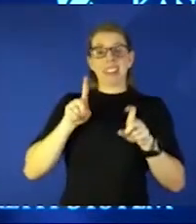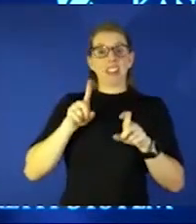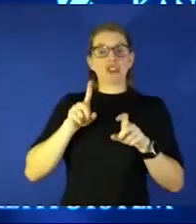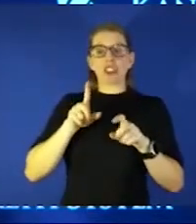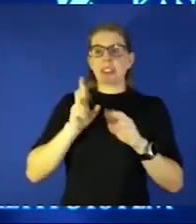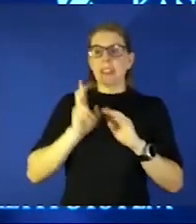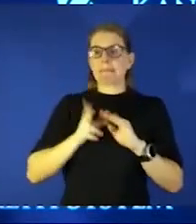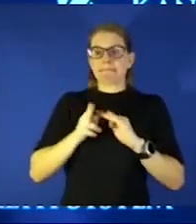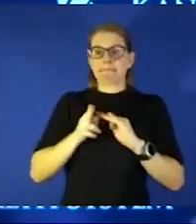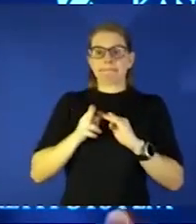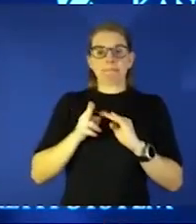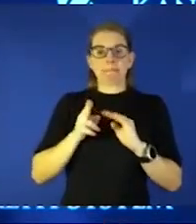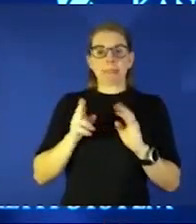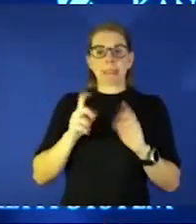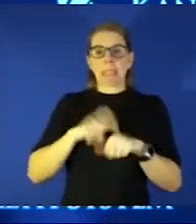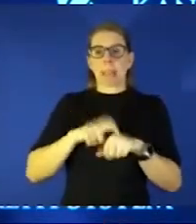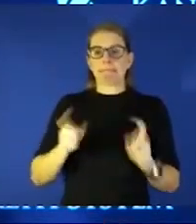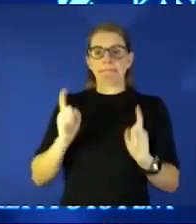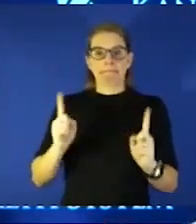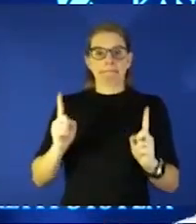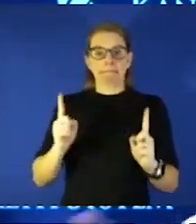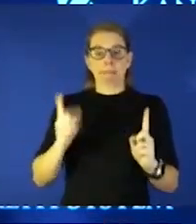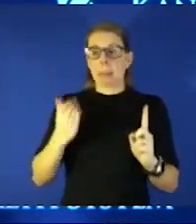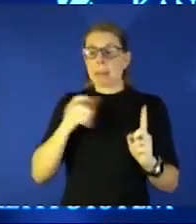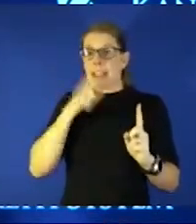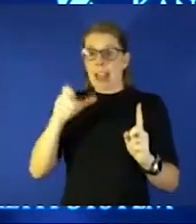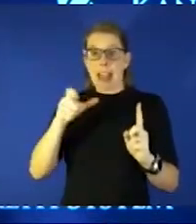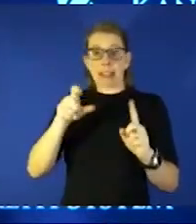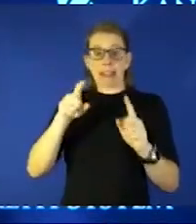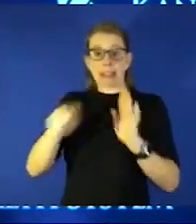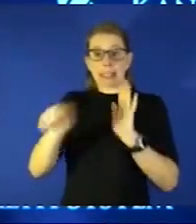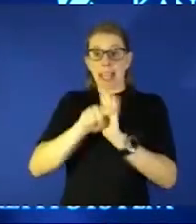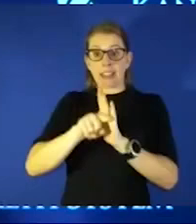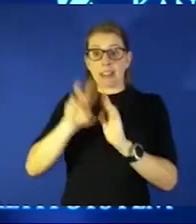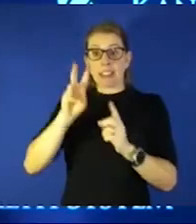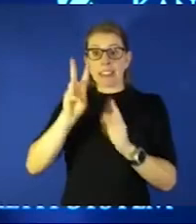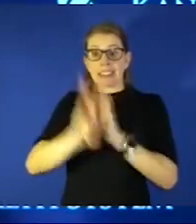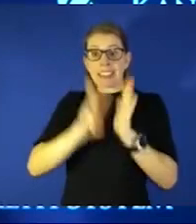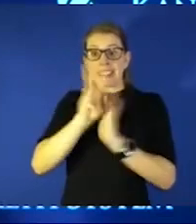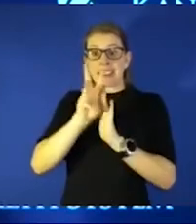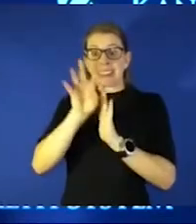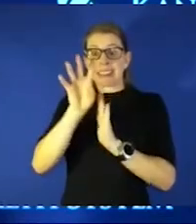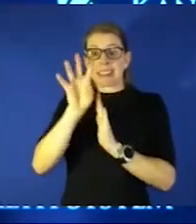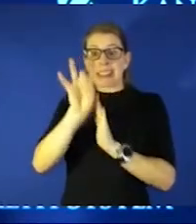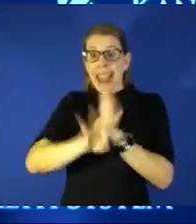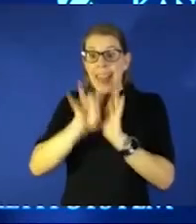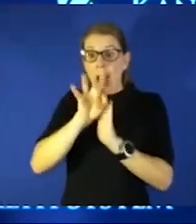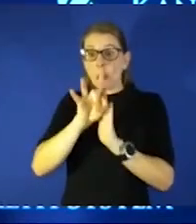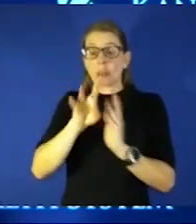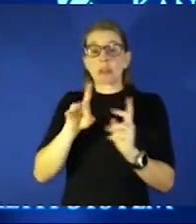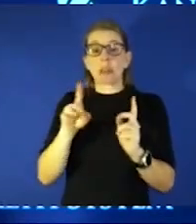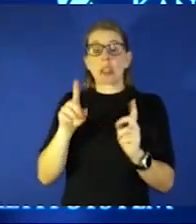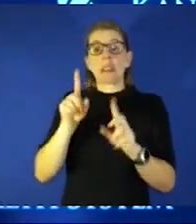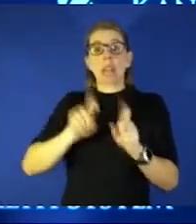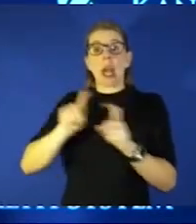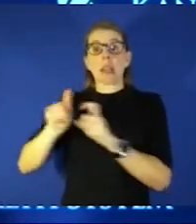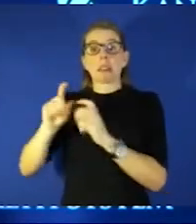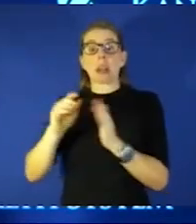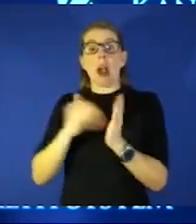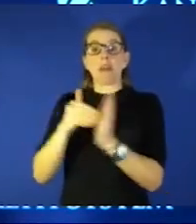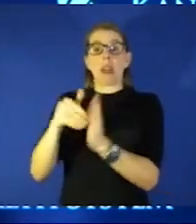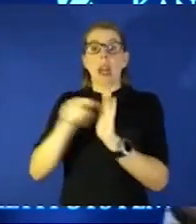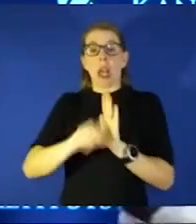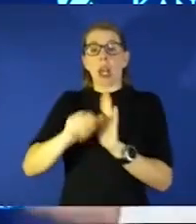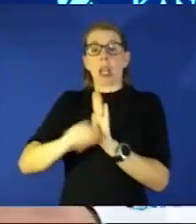negative right then you may not be negative in six or eight hours think about the chiefs right now they test a lot a lot of those guys are negative they're negative also